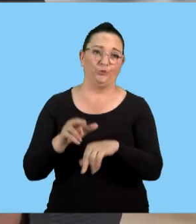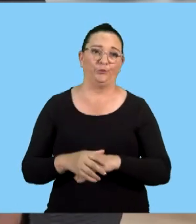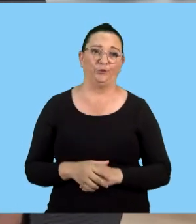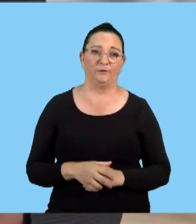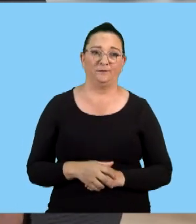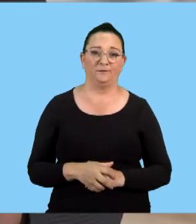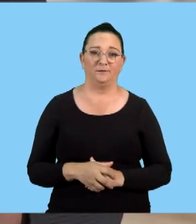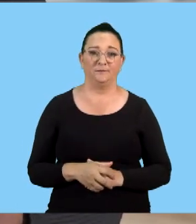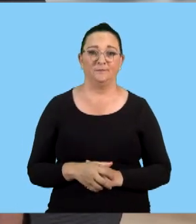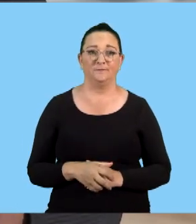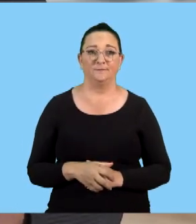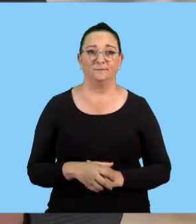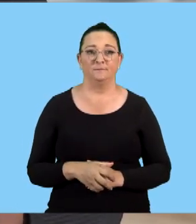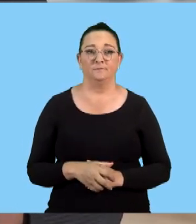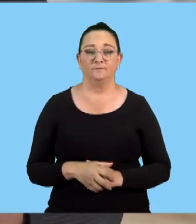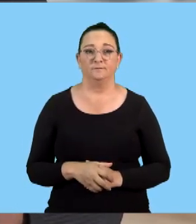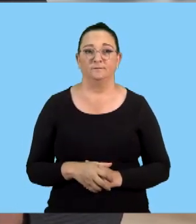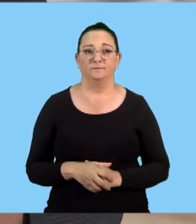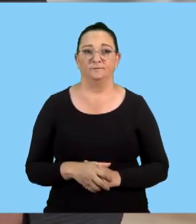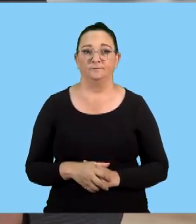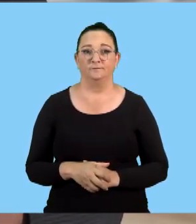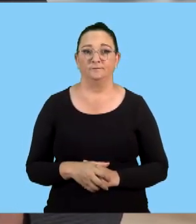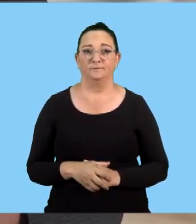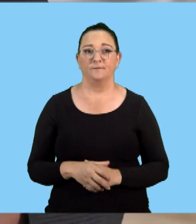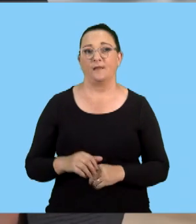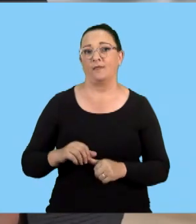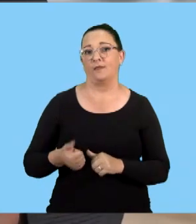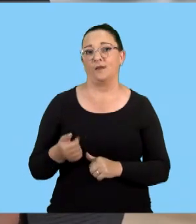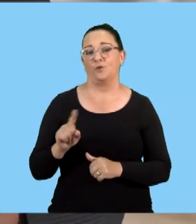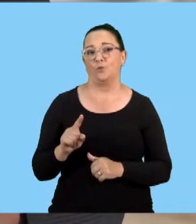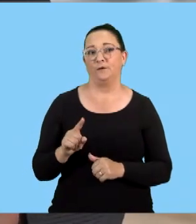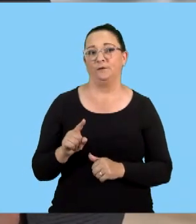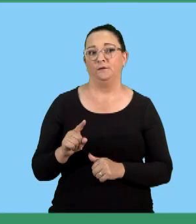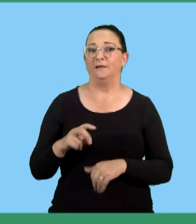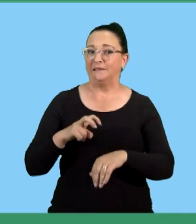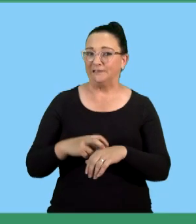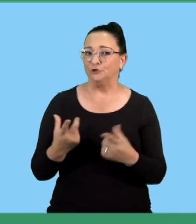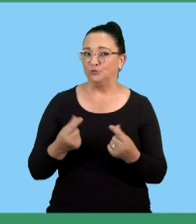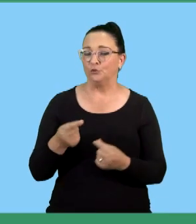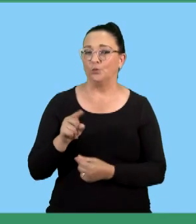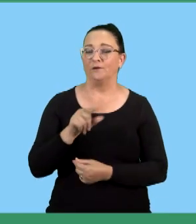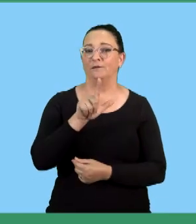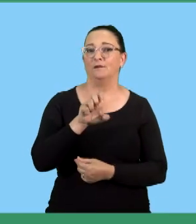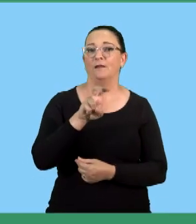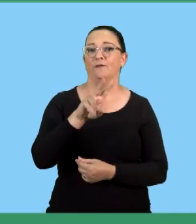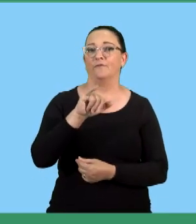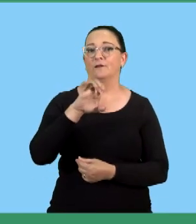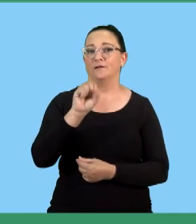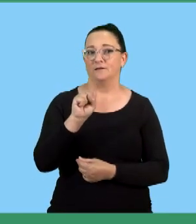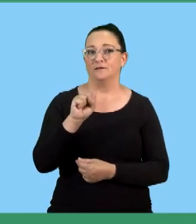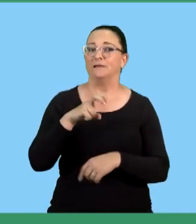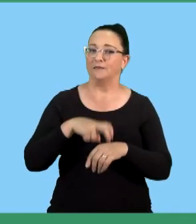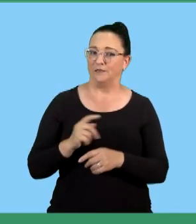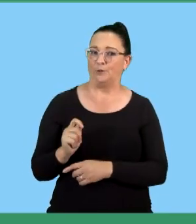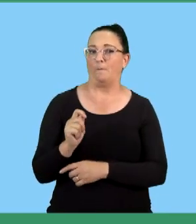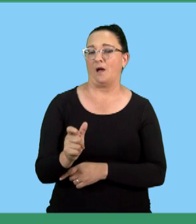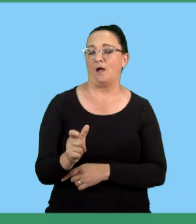to be recorded. We need, I mean, reported, um, all of that. And then the other thing that needs to be done, levies must be paid